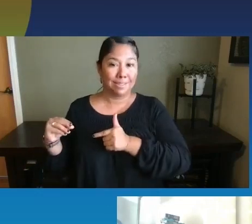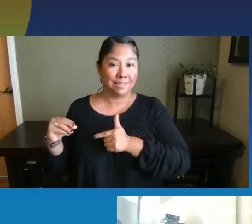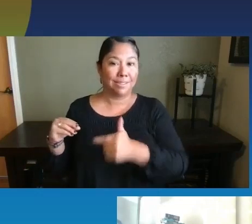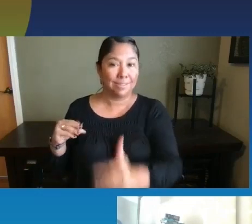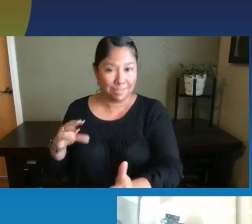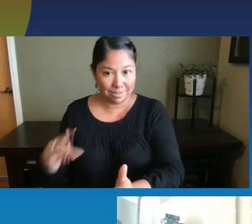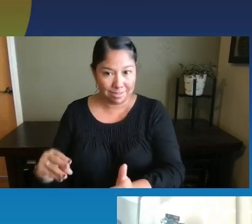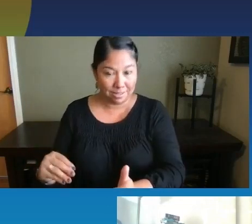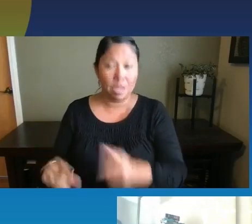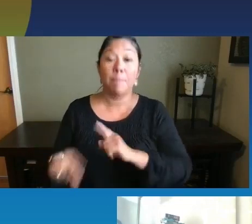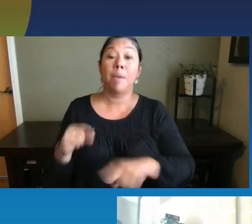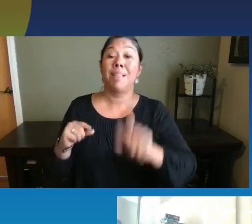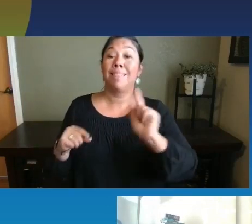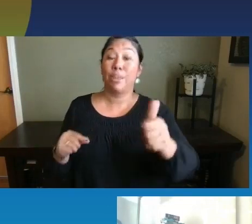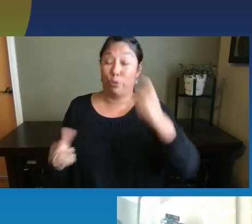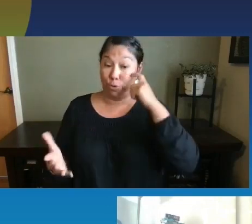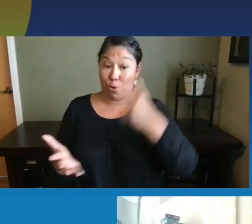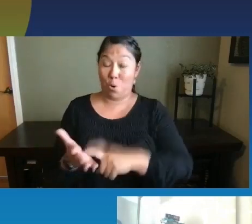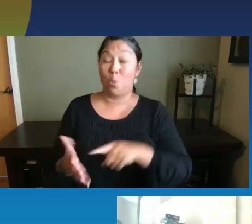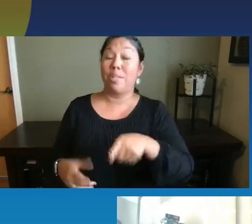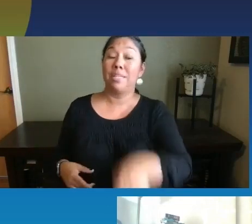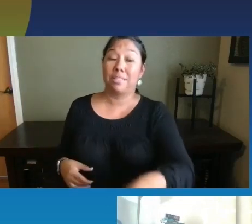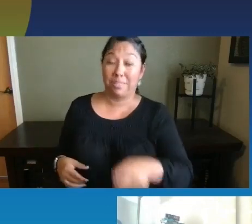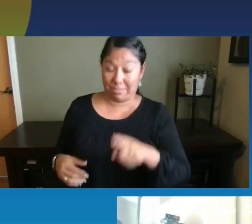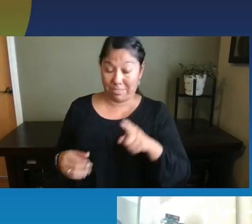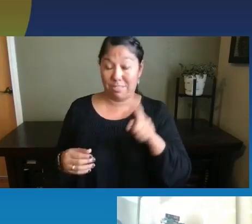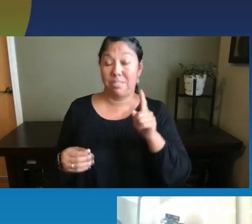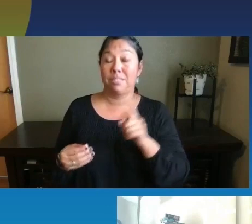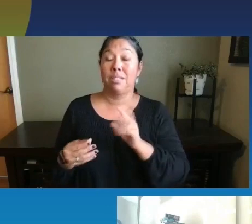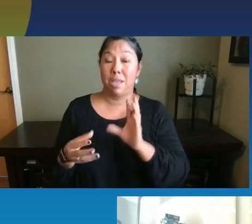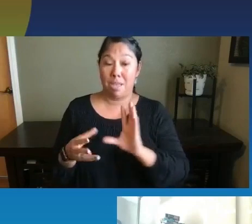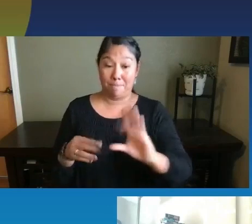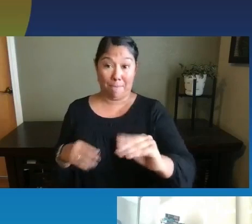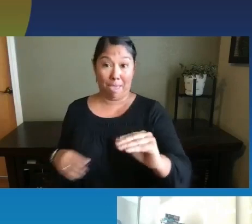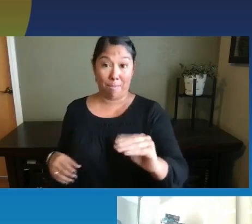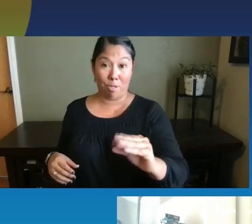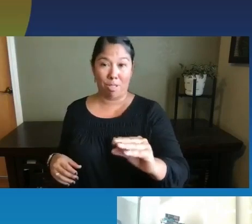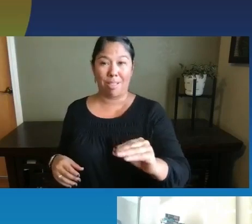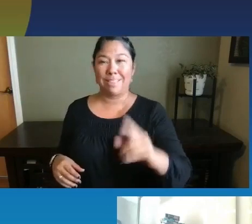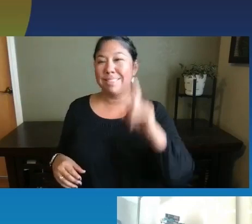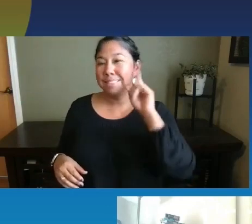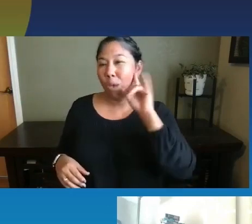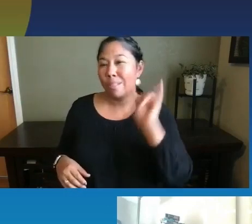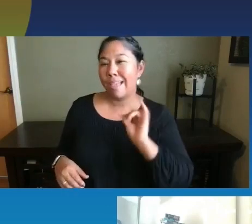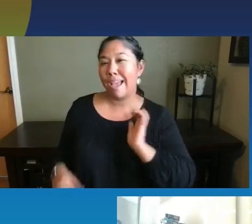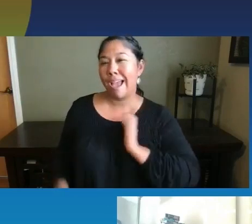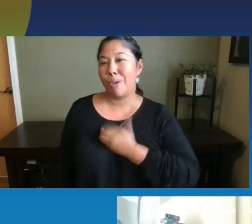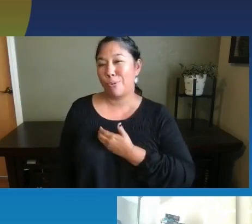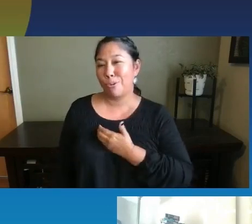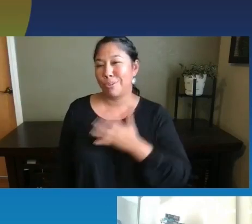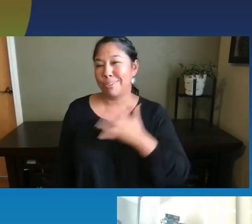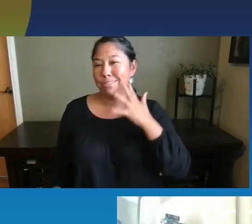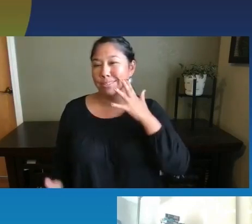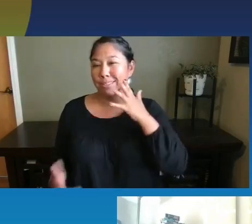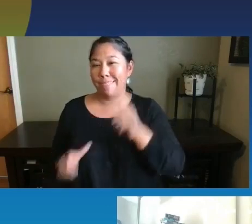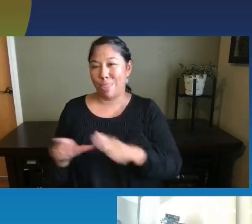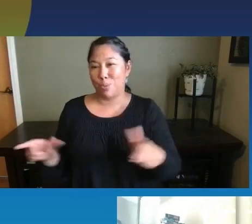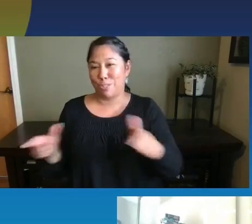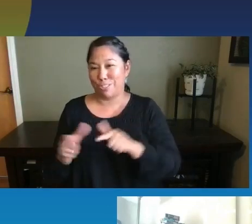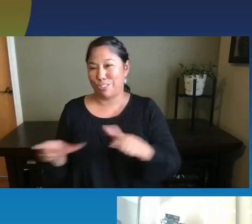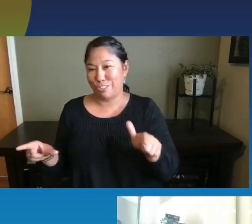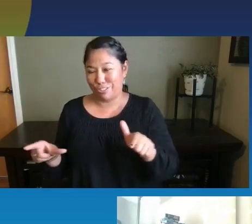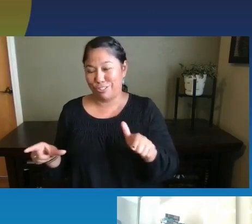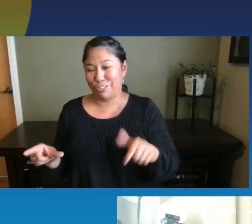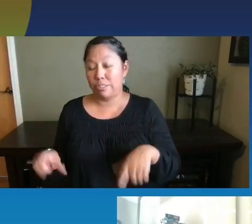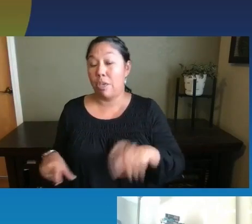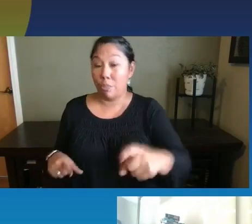reflects the language that you're speaking to them. So they'll start to kind of use the same sounds that you're using in your language as their brain